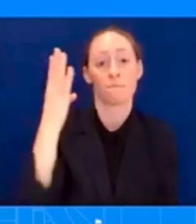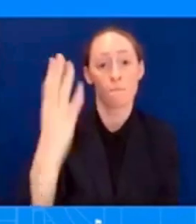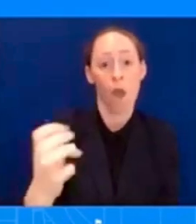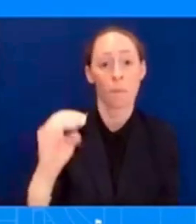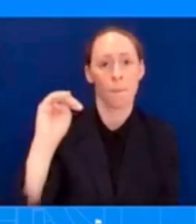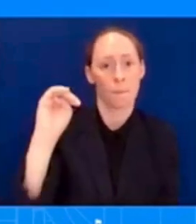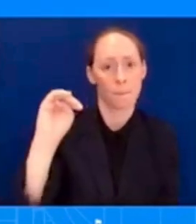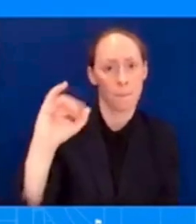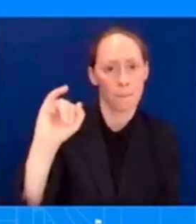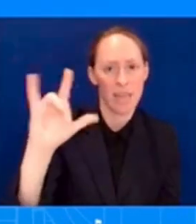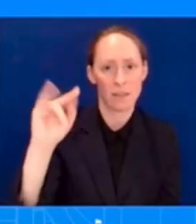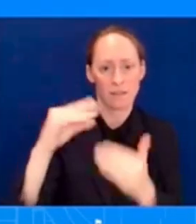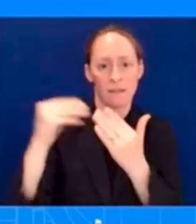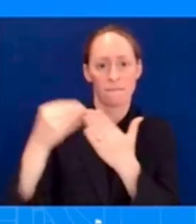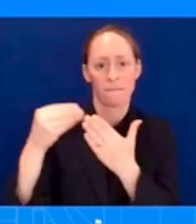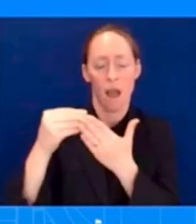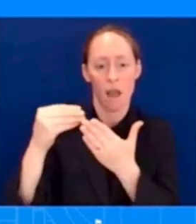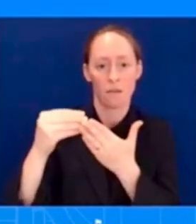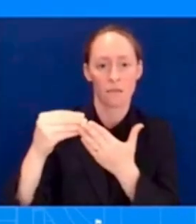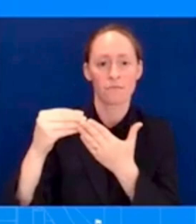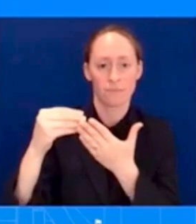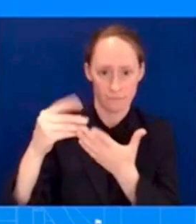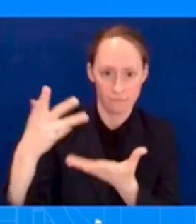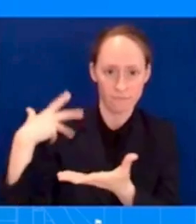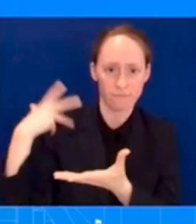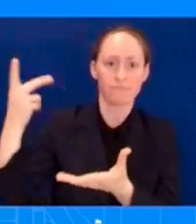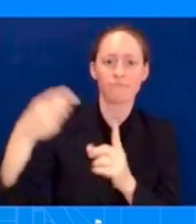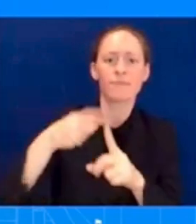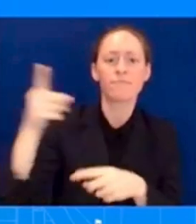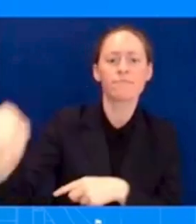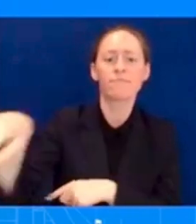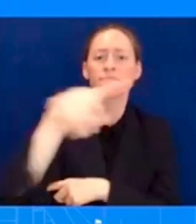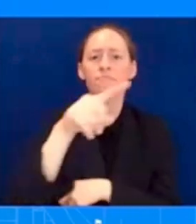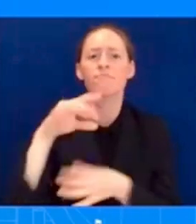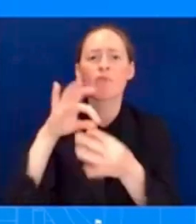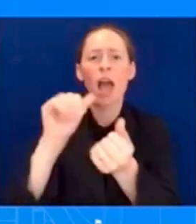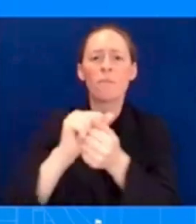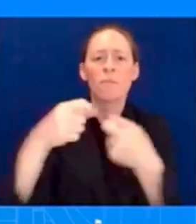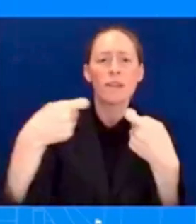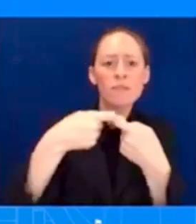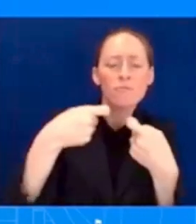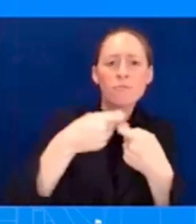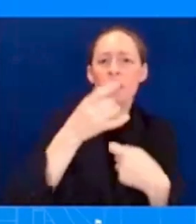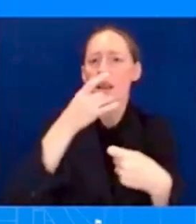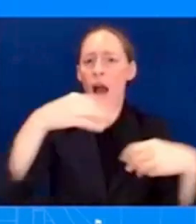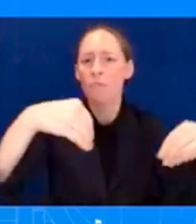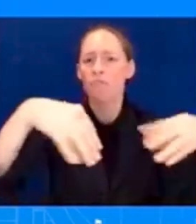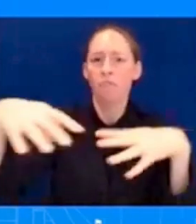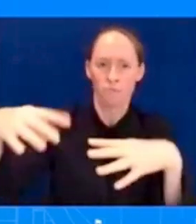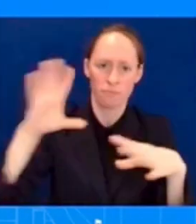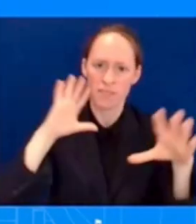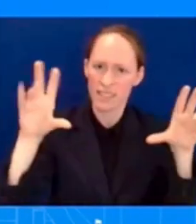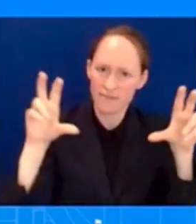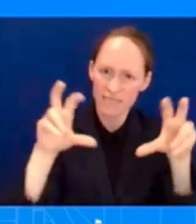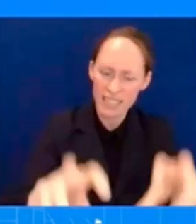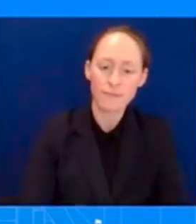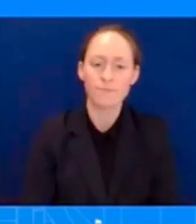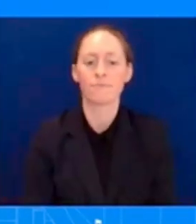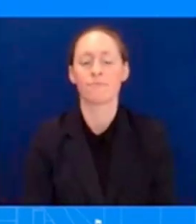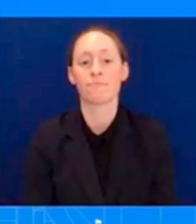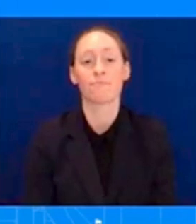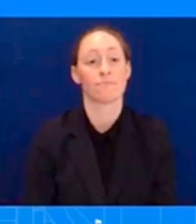lowering health care costs by capping insulin at $35 for seniors, saving nearly $15 million Americans